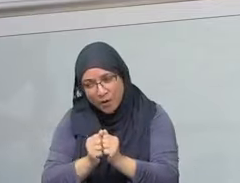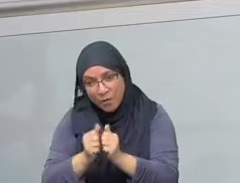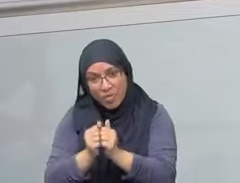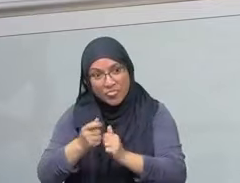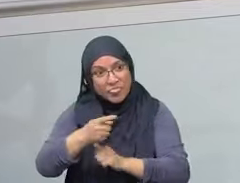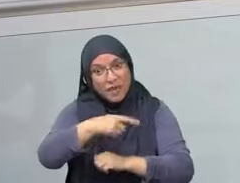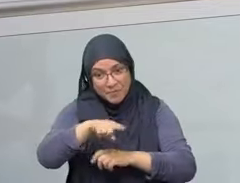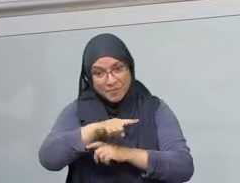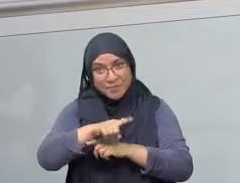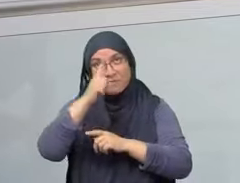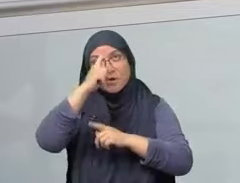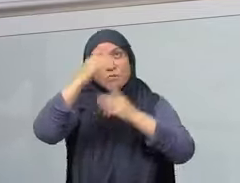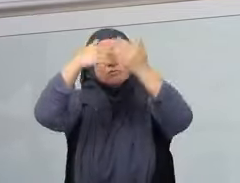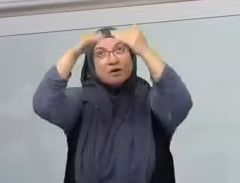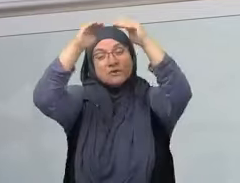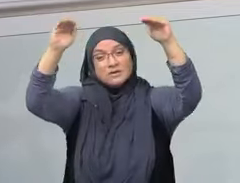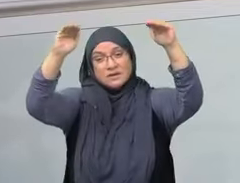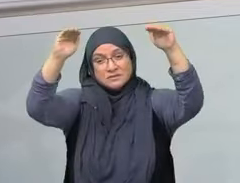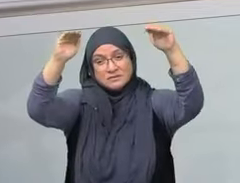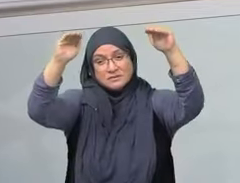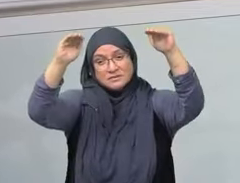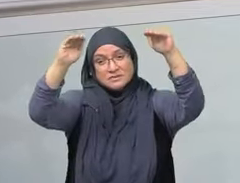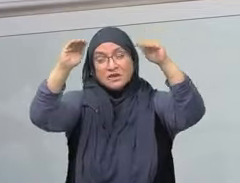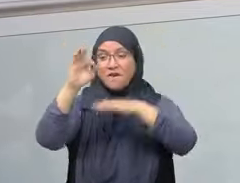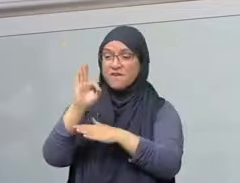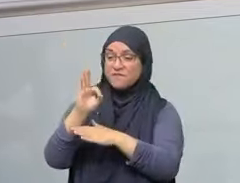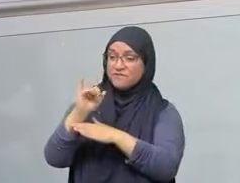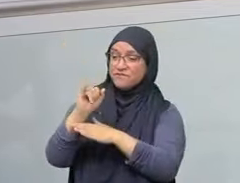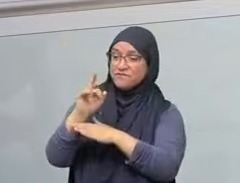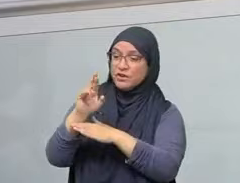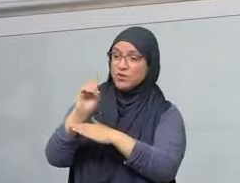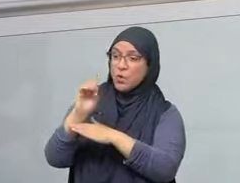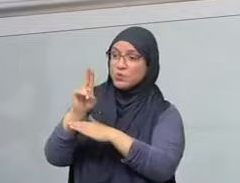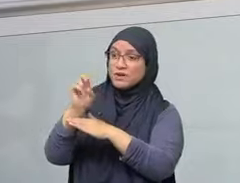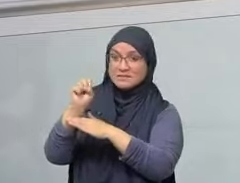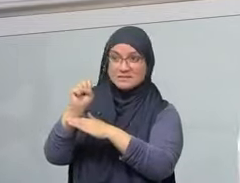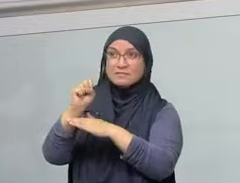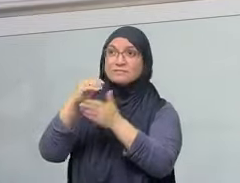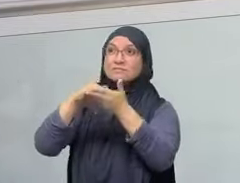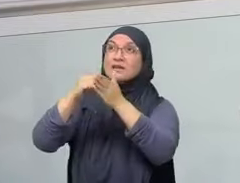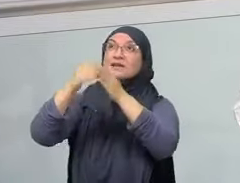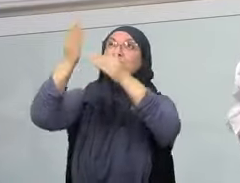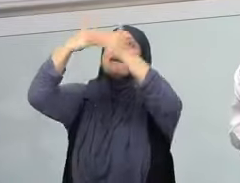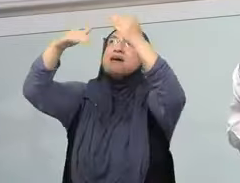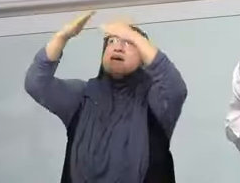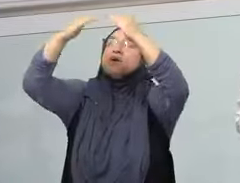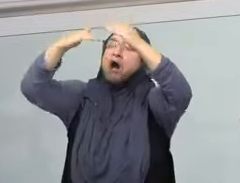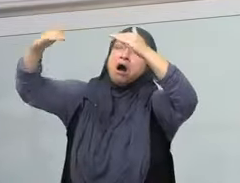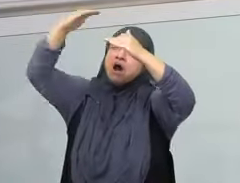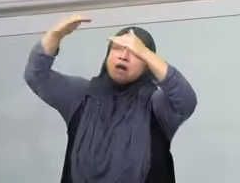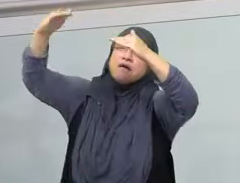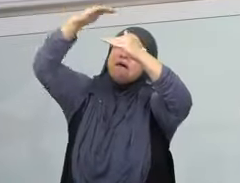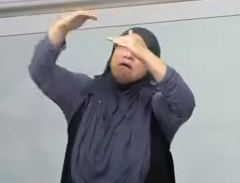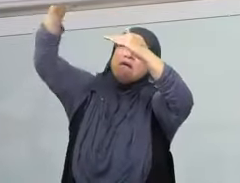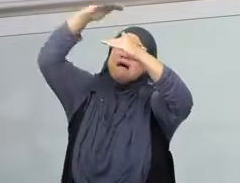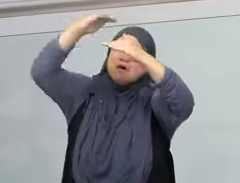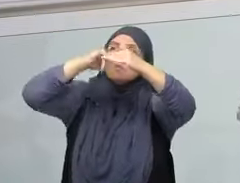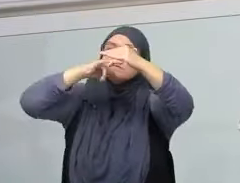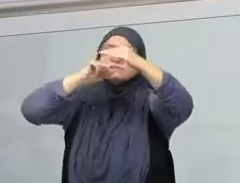May Allah to to Allah